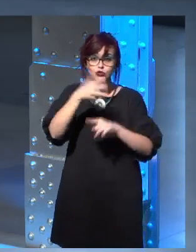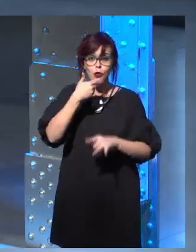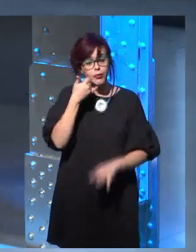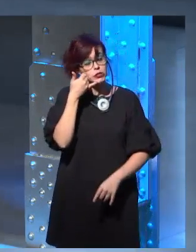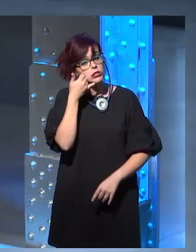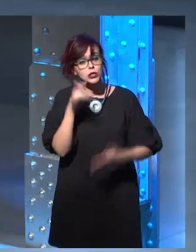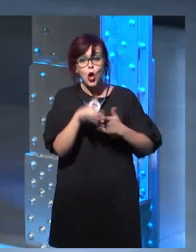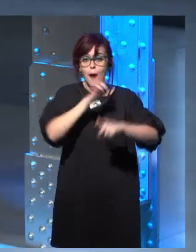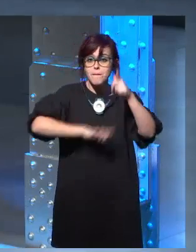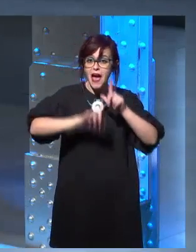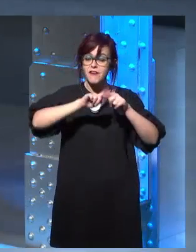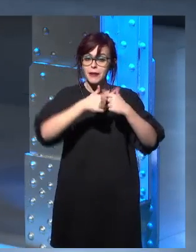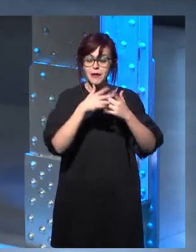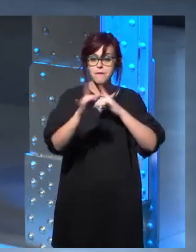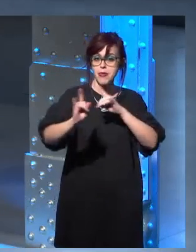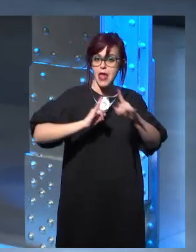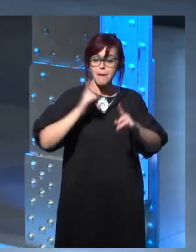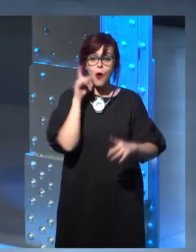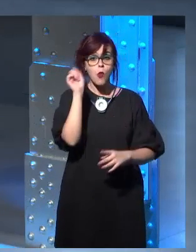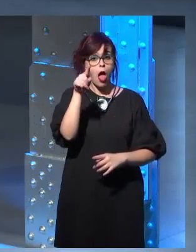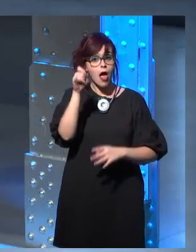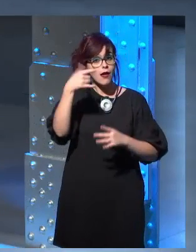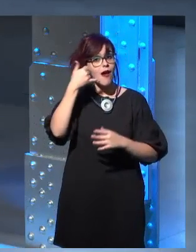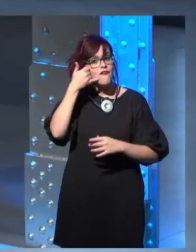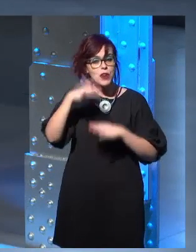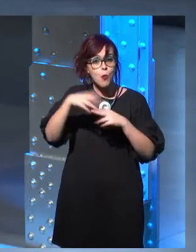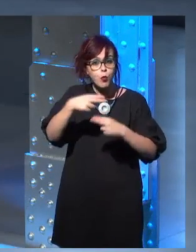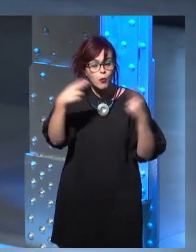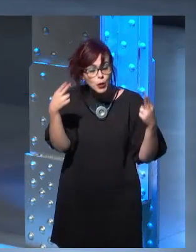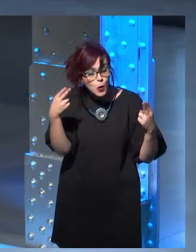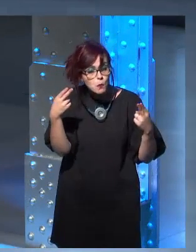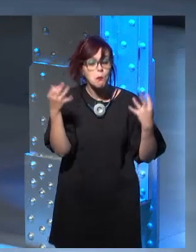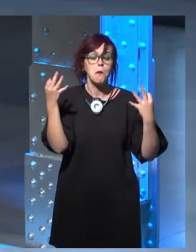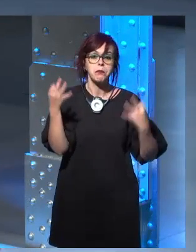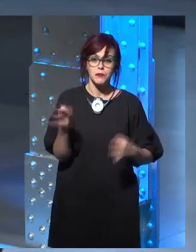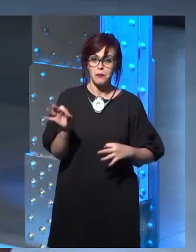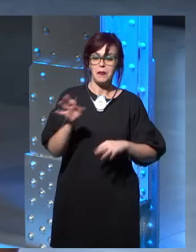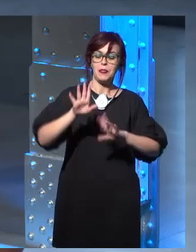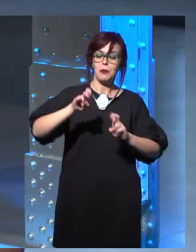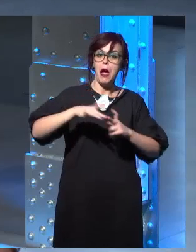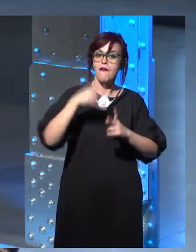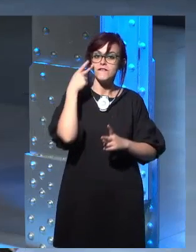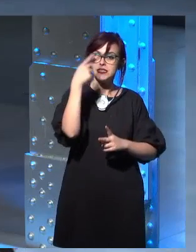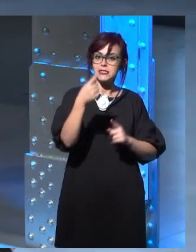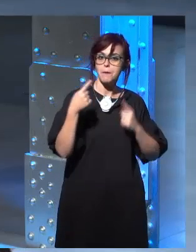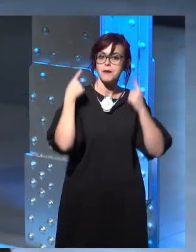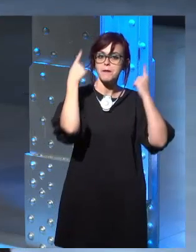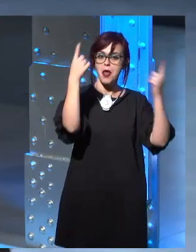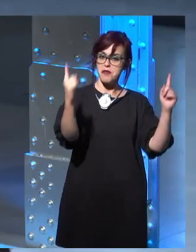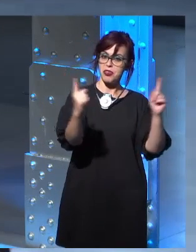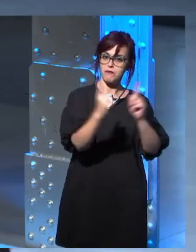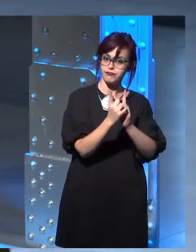house, and we had dinner. And it was over at dinner where George mentioned, by the way, I have these publishers wanting me to